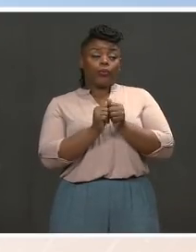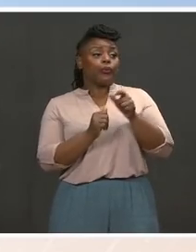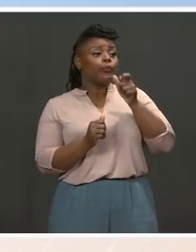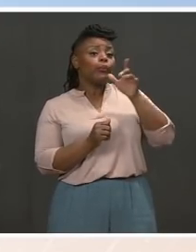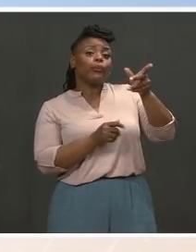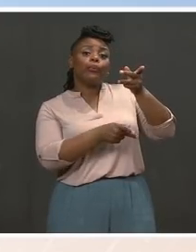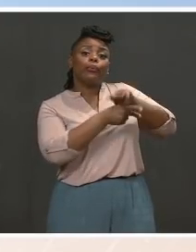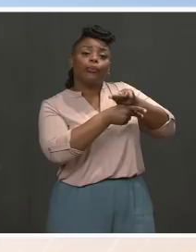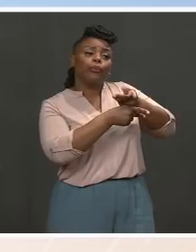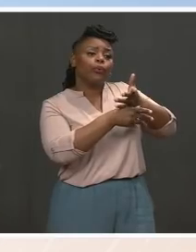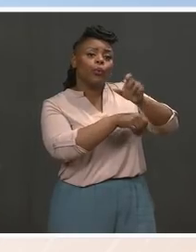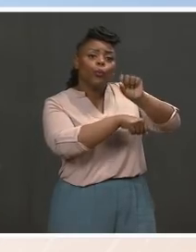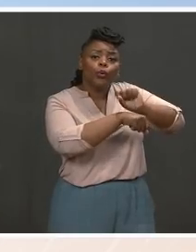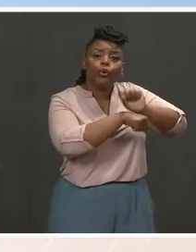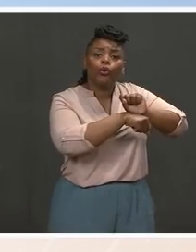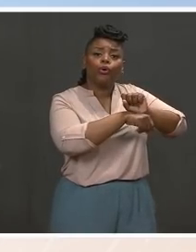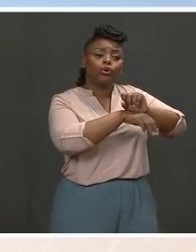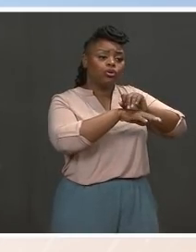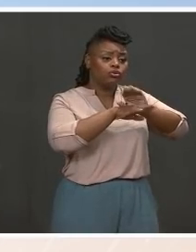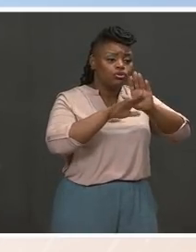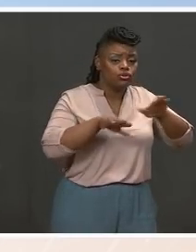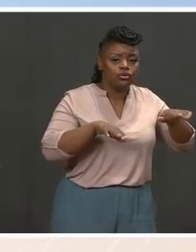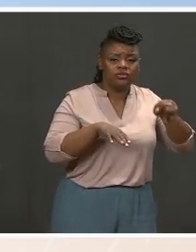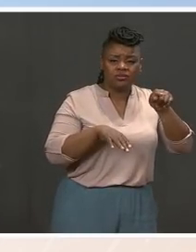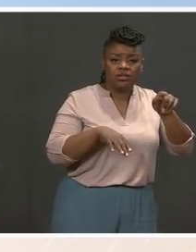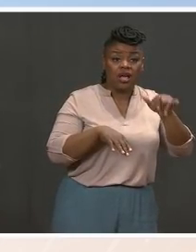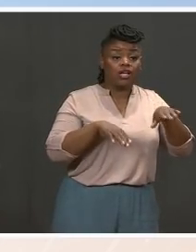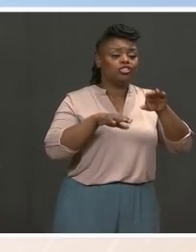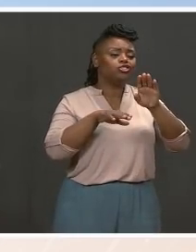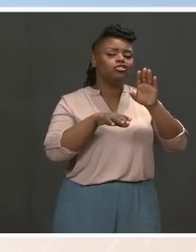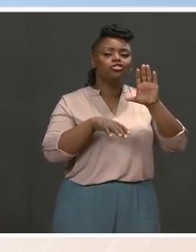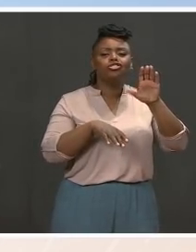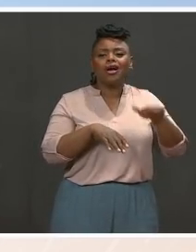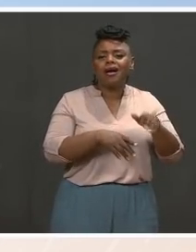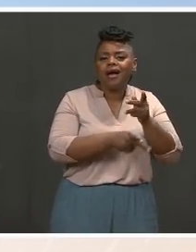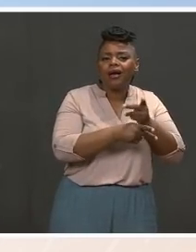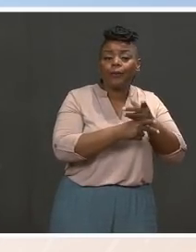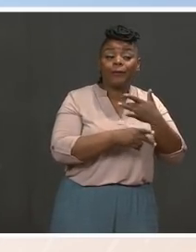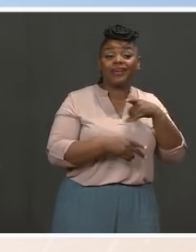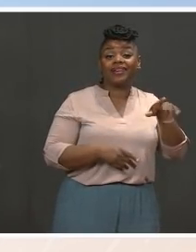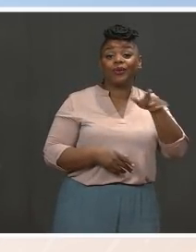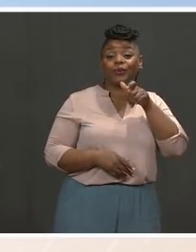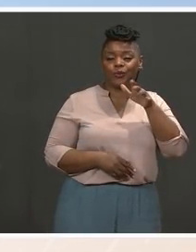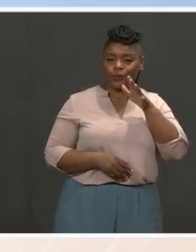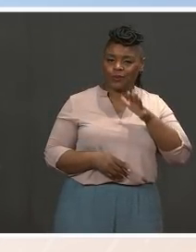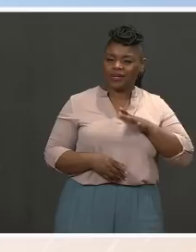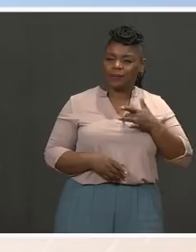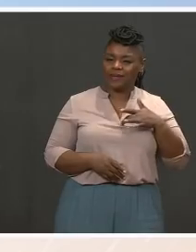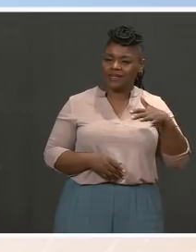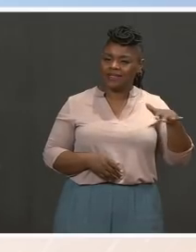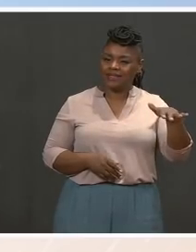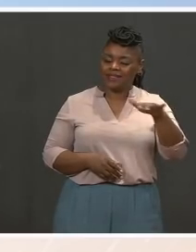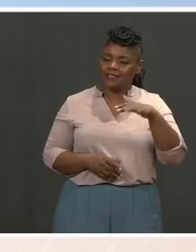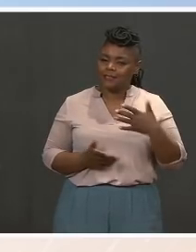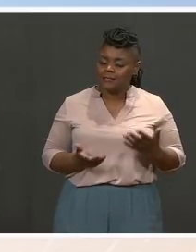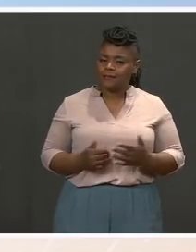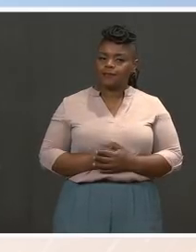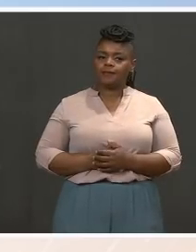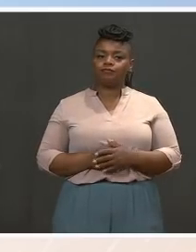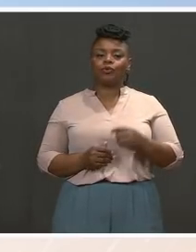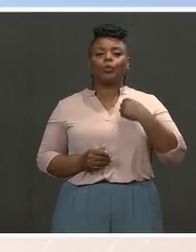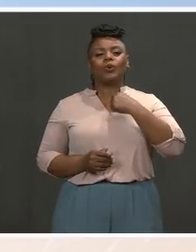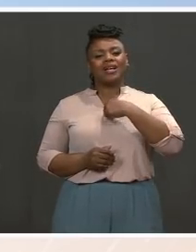are open and child care centers are open, we're helping those women as workers and also as parents and caregivers. So I think that is, those are some of the first steps that we need to see.